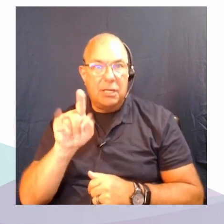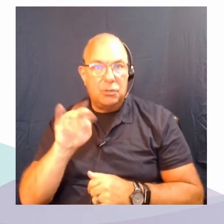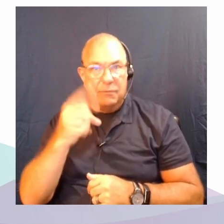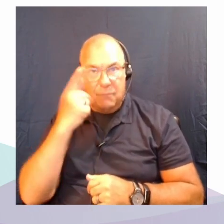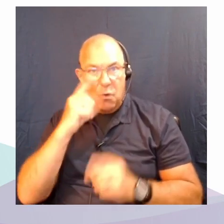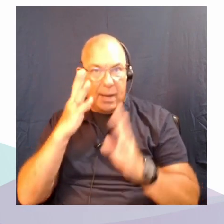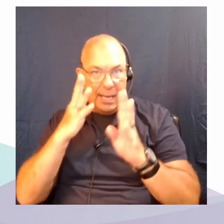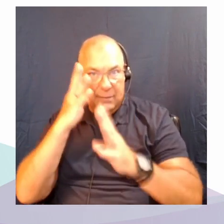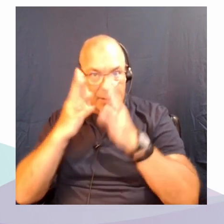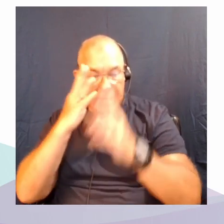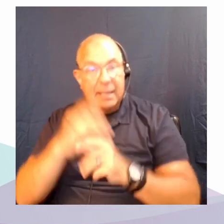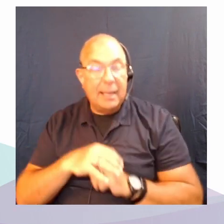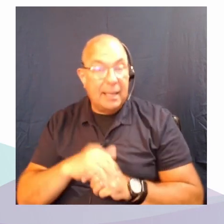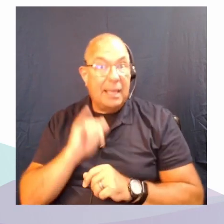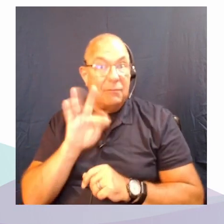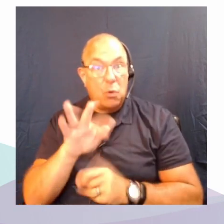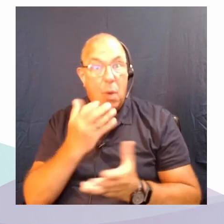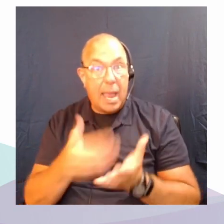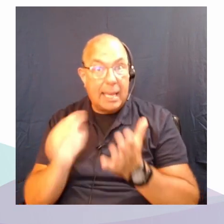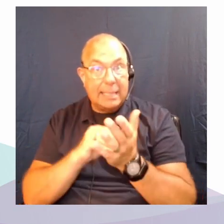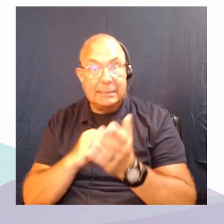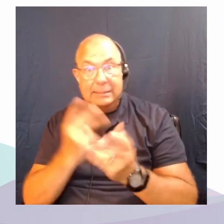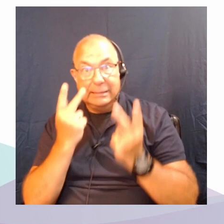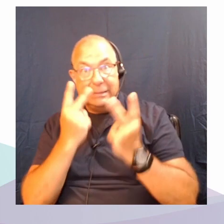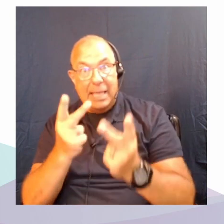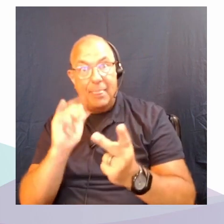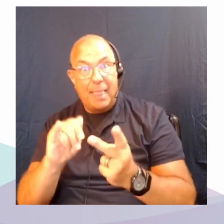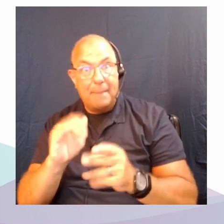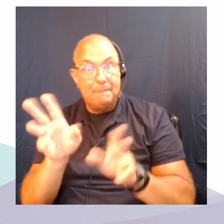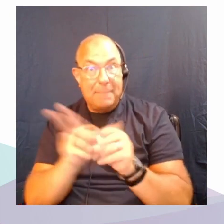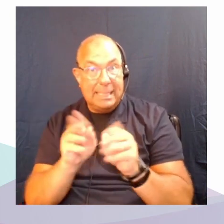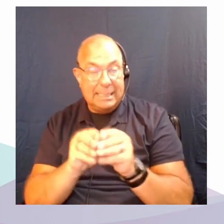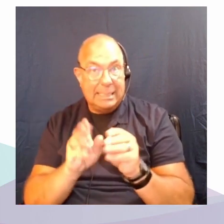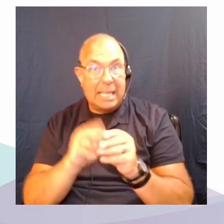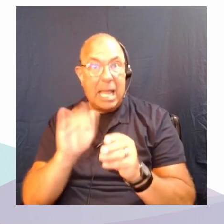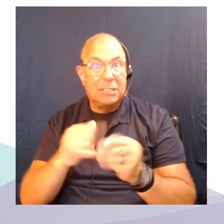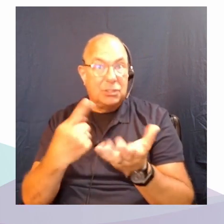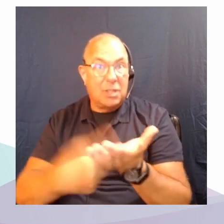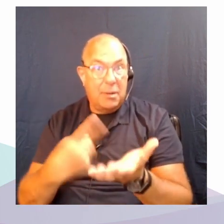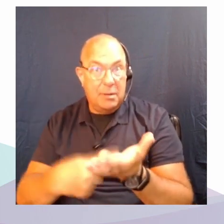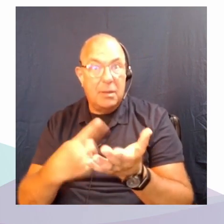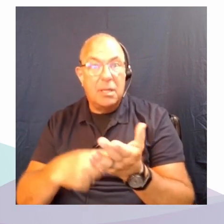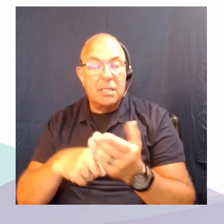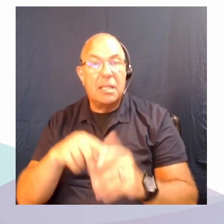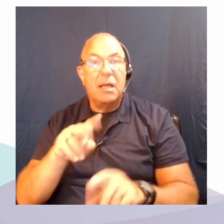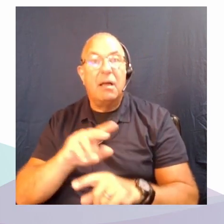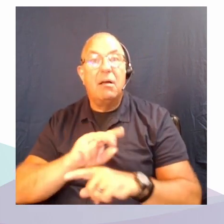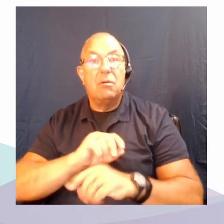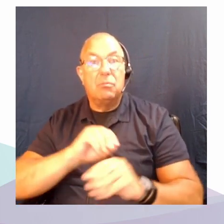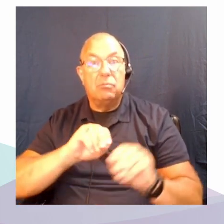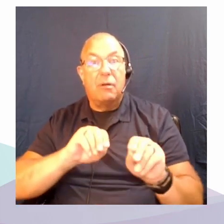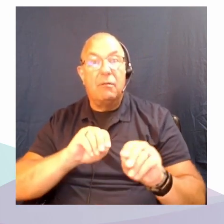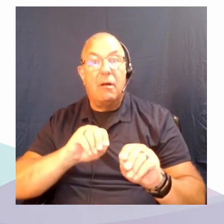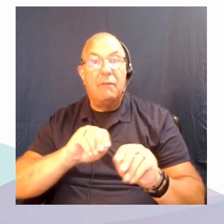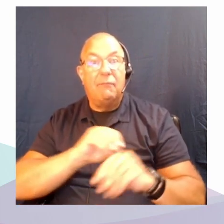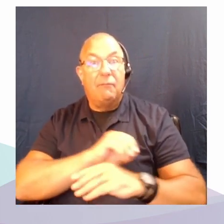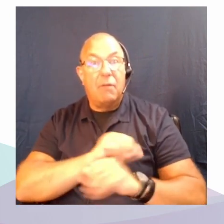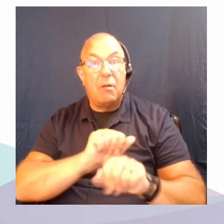like to revisit today's presentation and this conversation the video will be available on the congress 2022